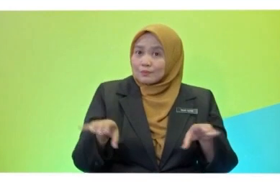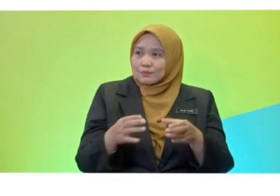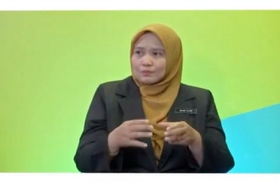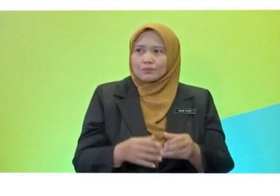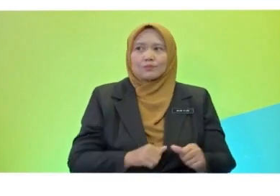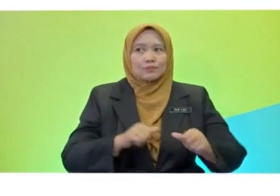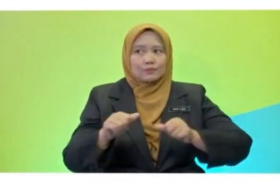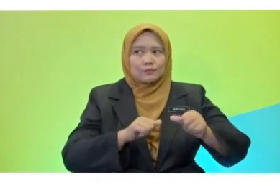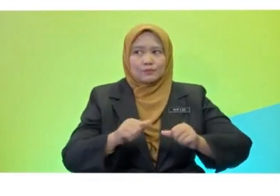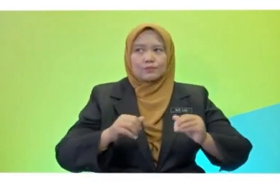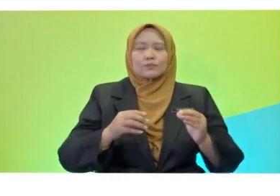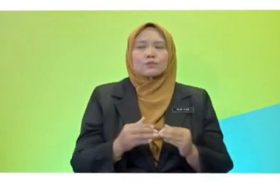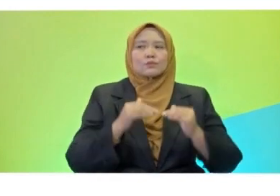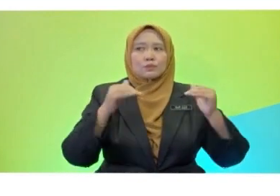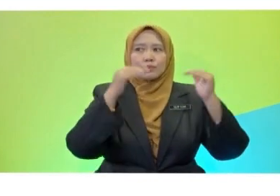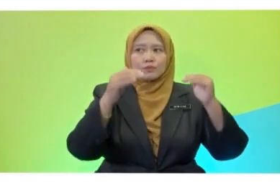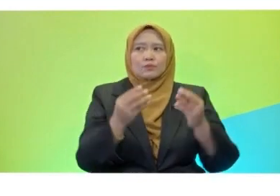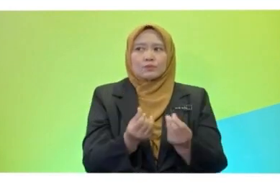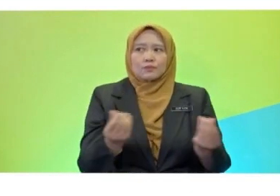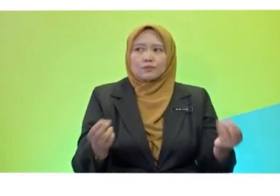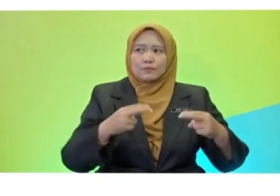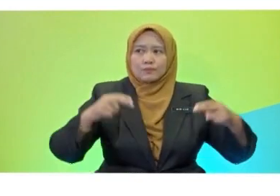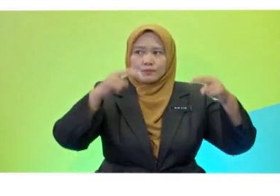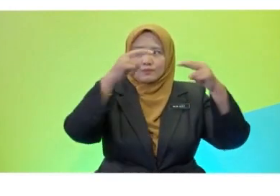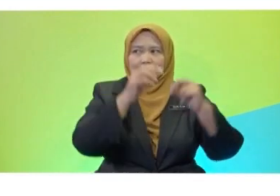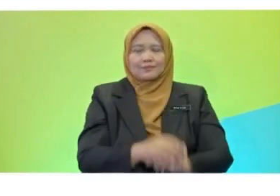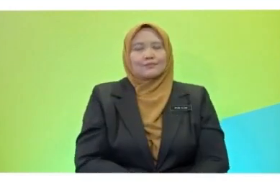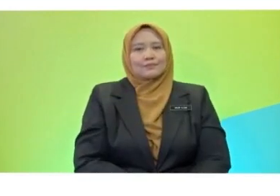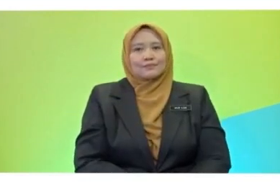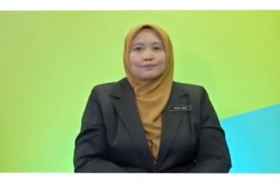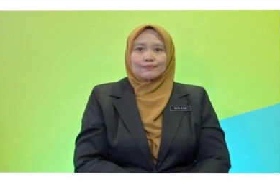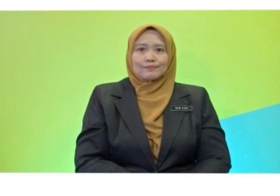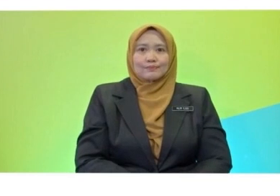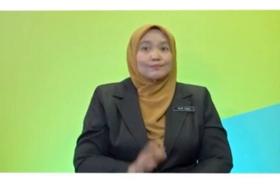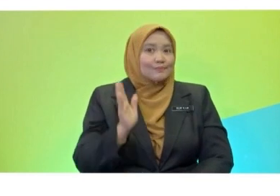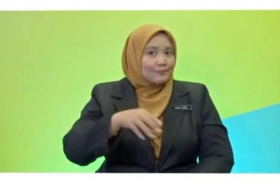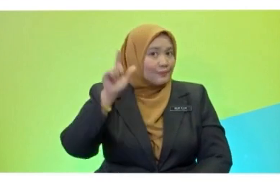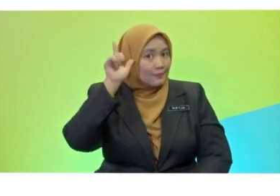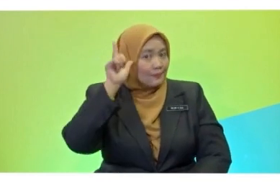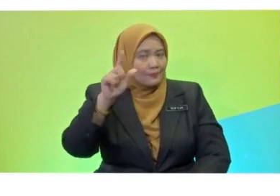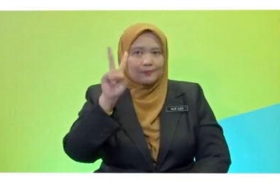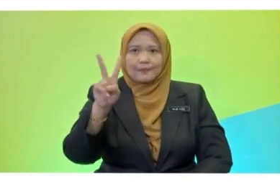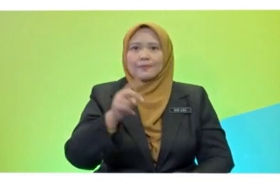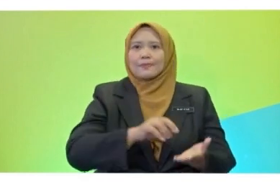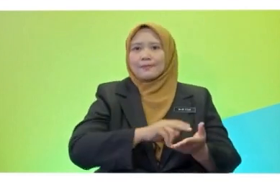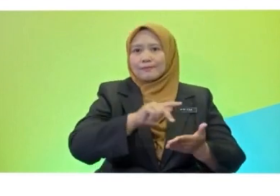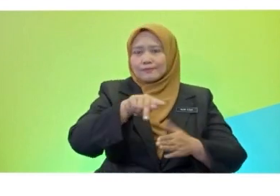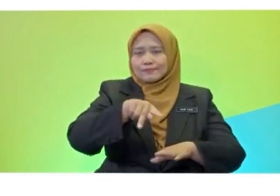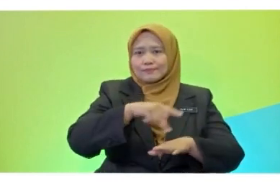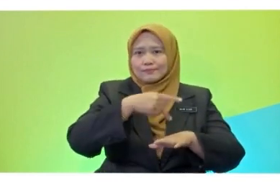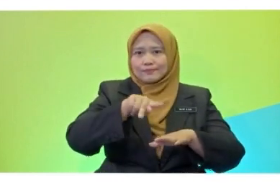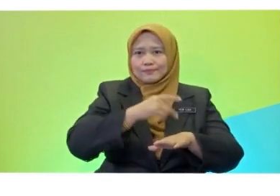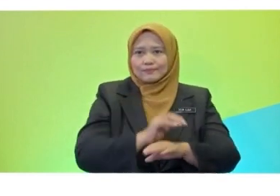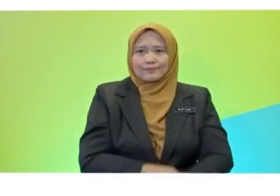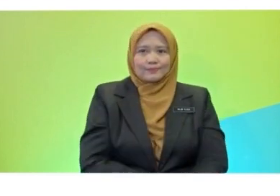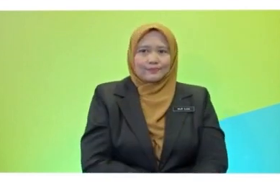Exactly. Now, let's look at the second stanza. It is about Tan's activities. So, who's